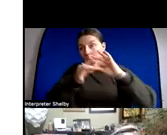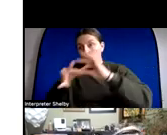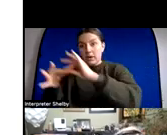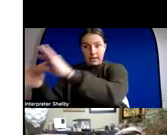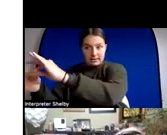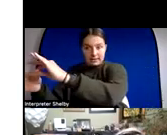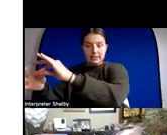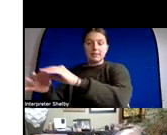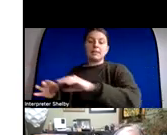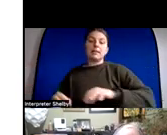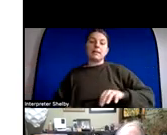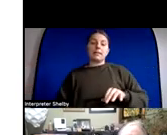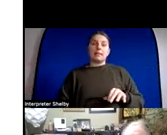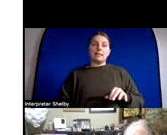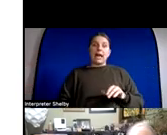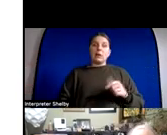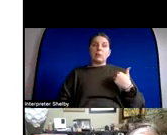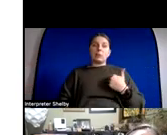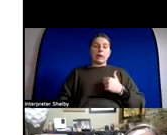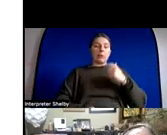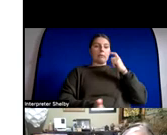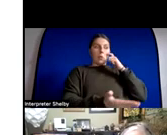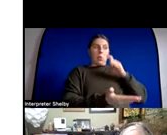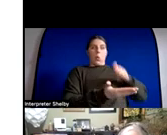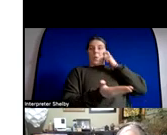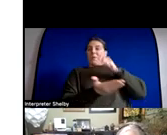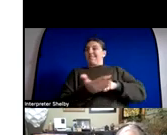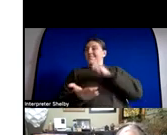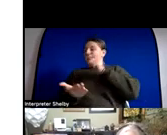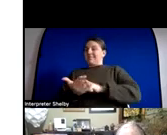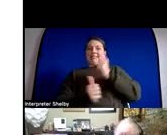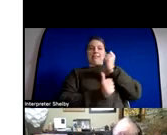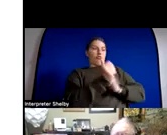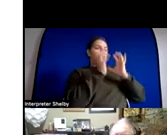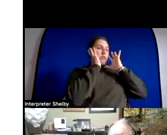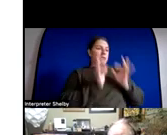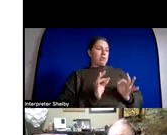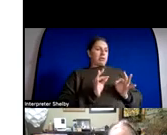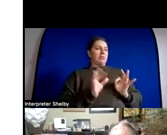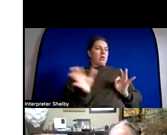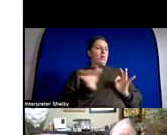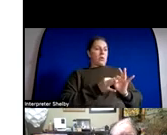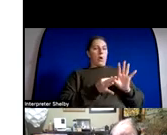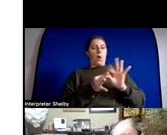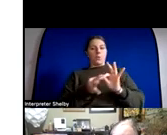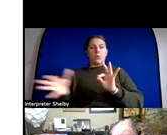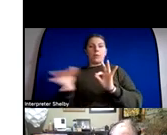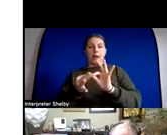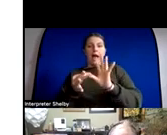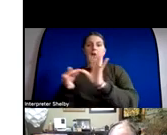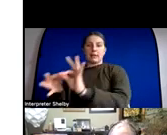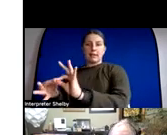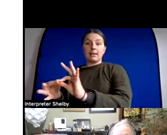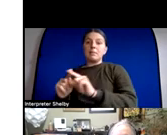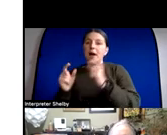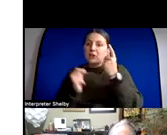we took into account in our decision but a neural network makes that very difficult